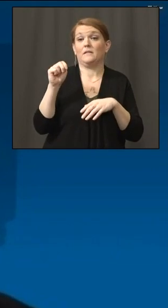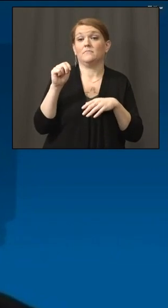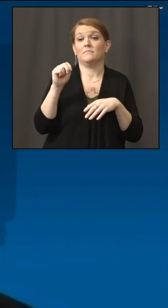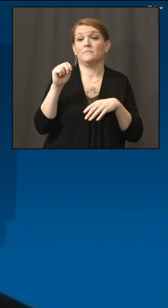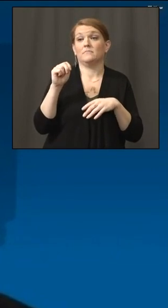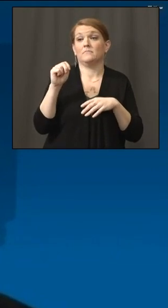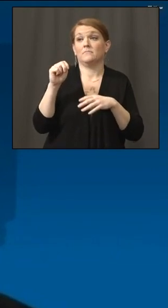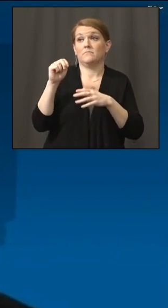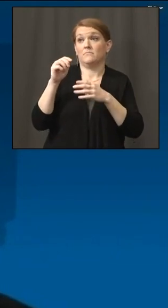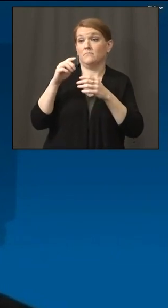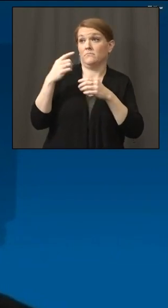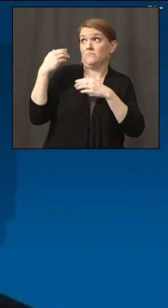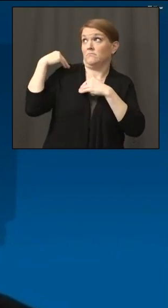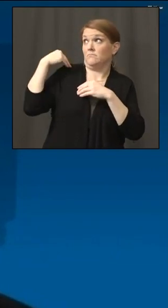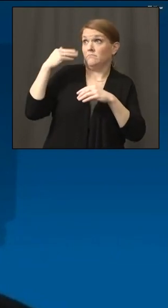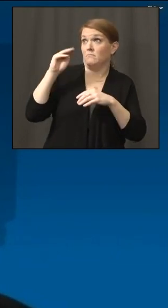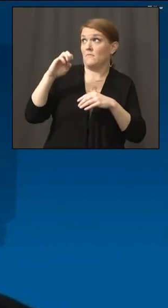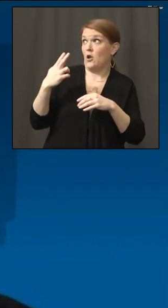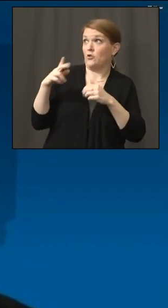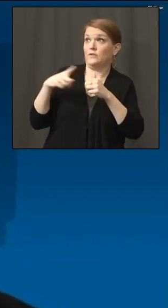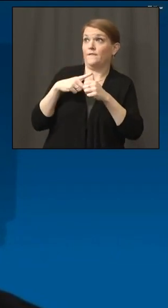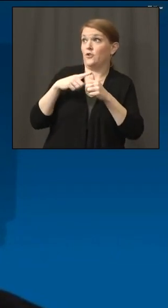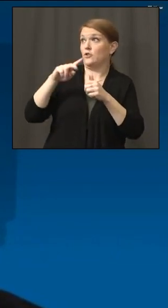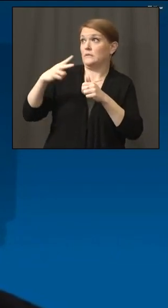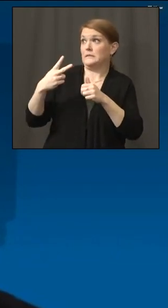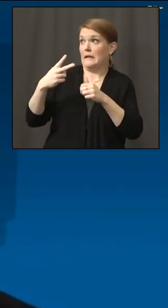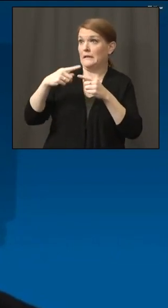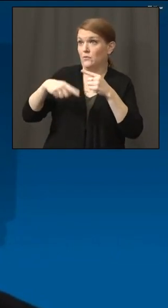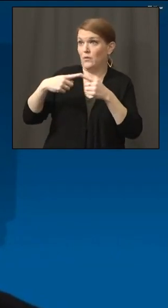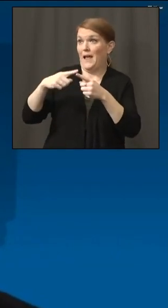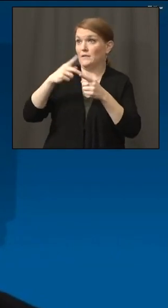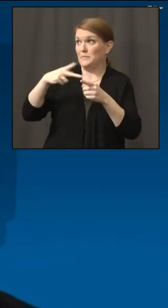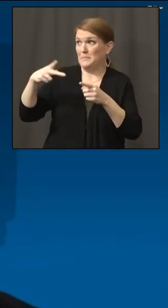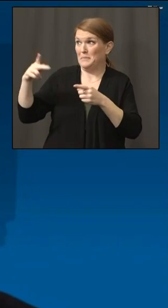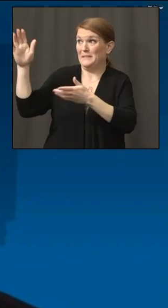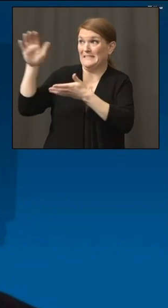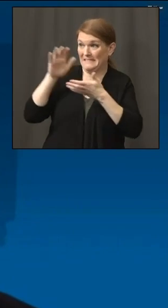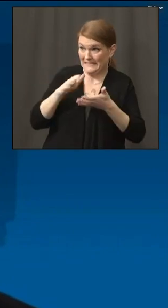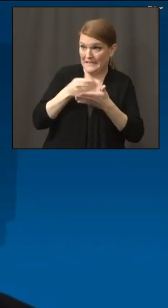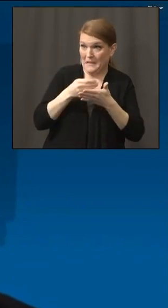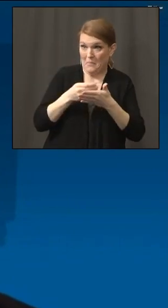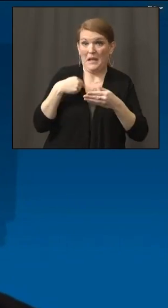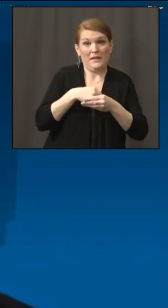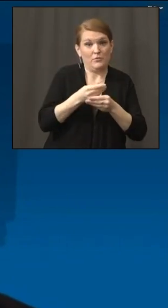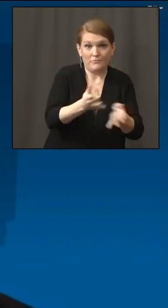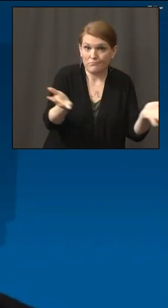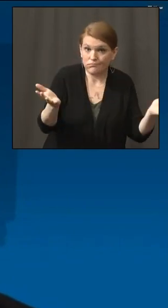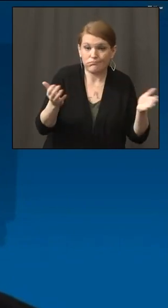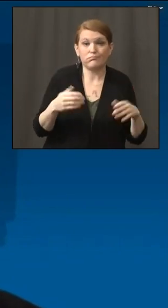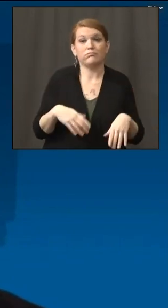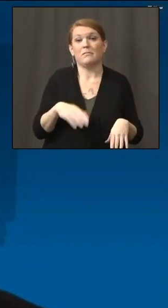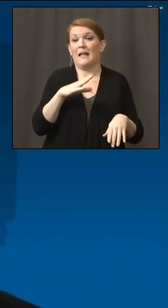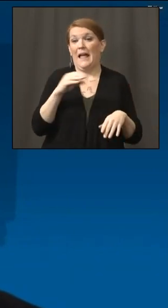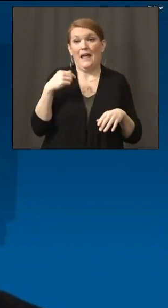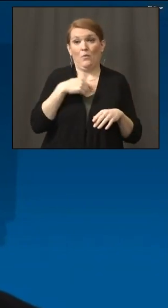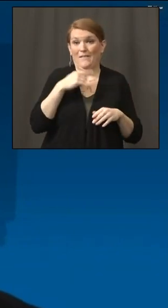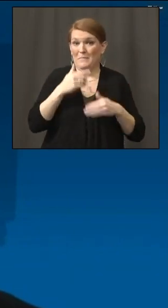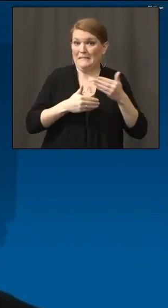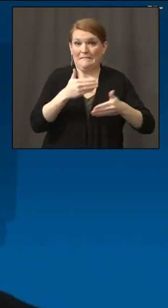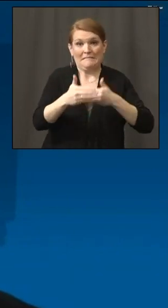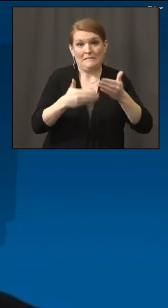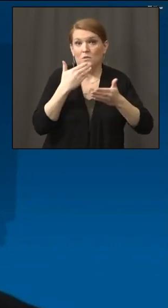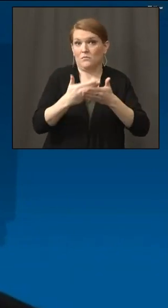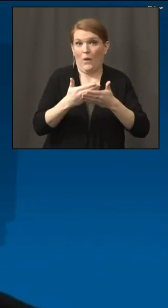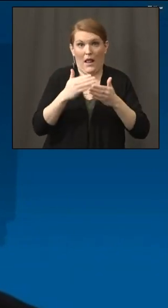the first and second round of PPP and EIDL. And we've punched well above our weight on a per capita basis. And so we're well